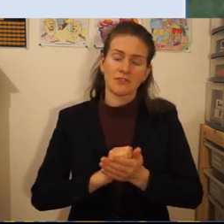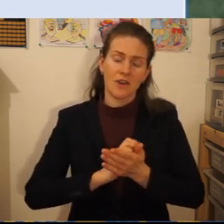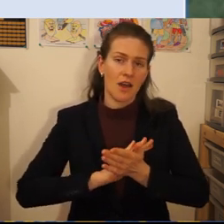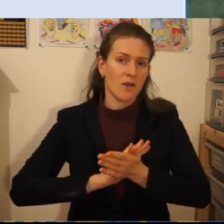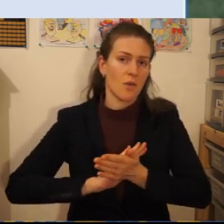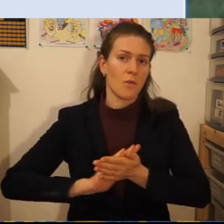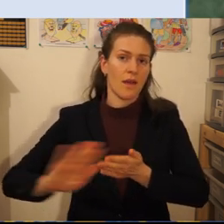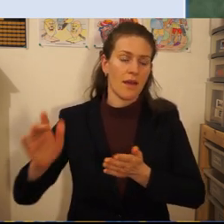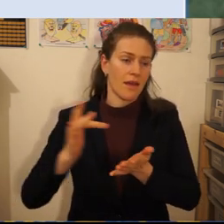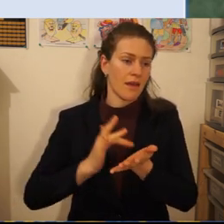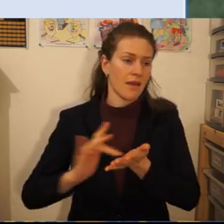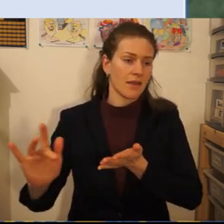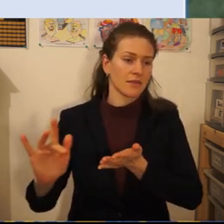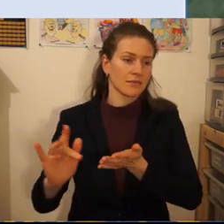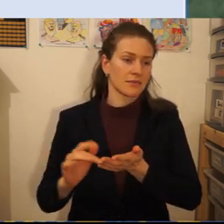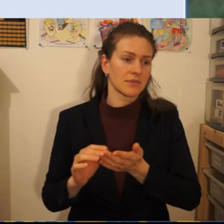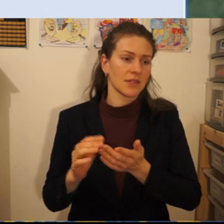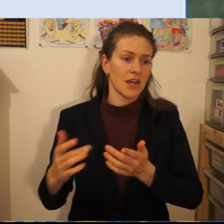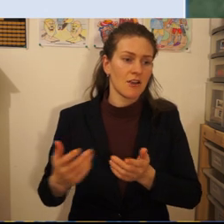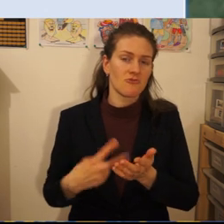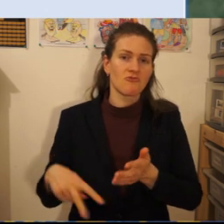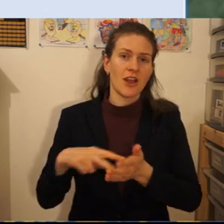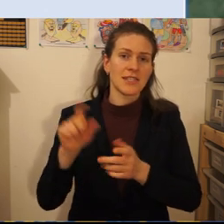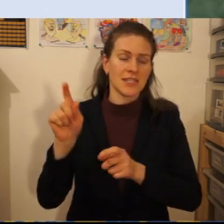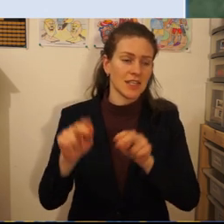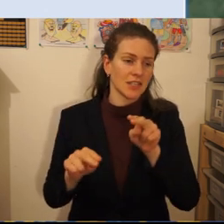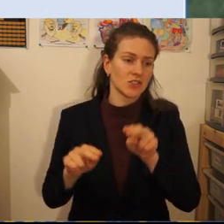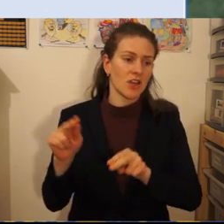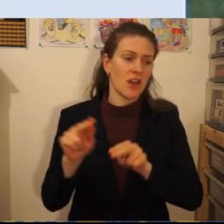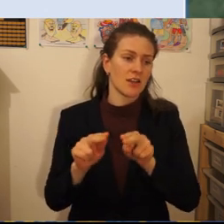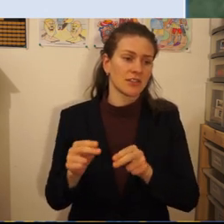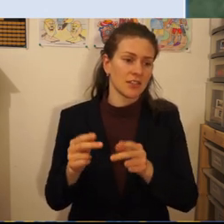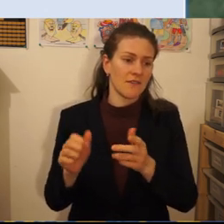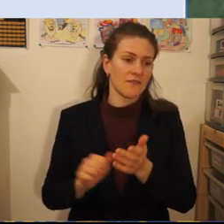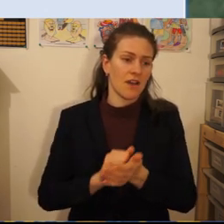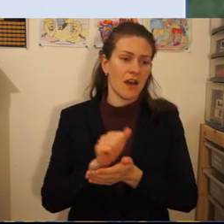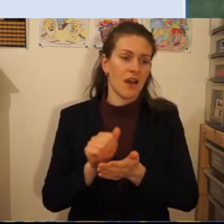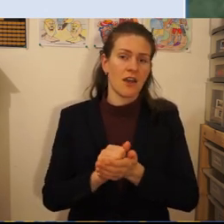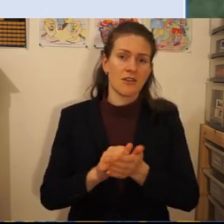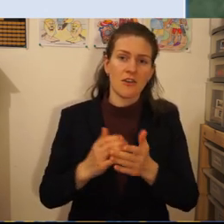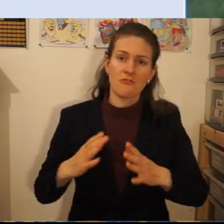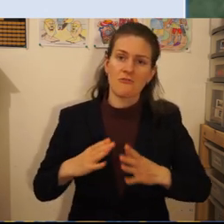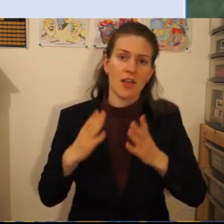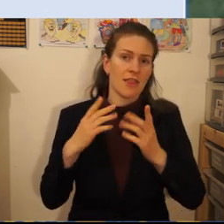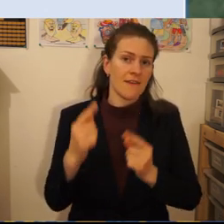the sins are away raising his